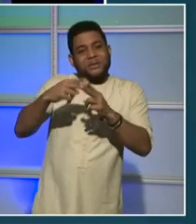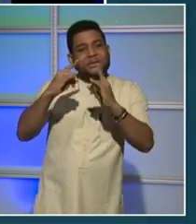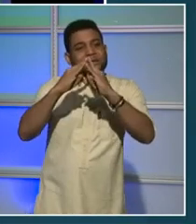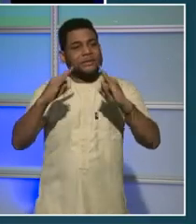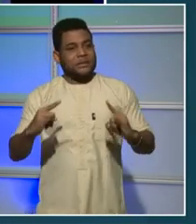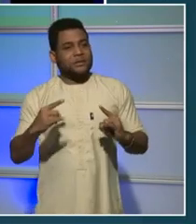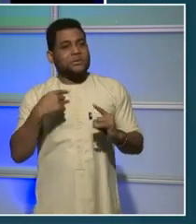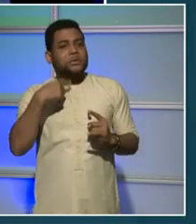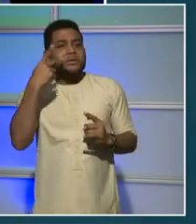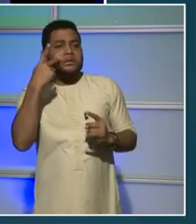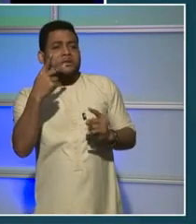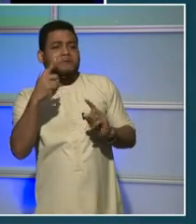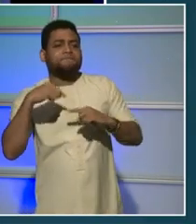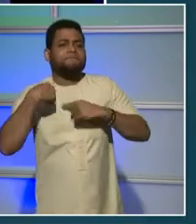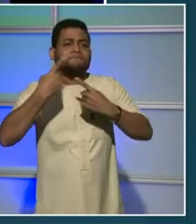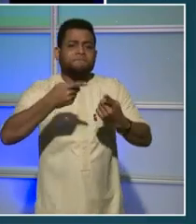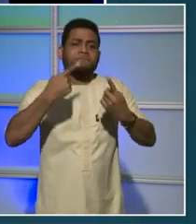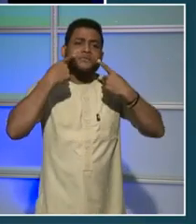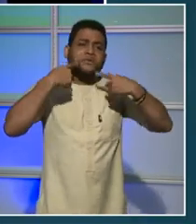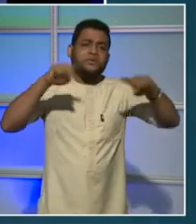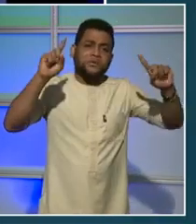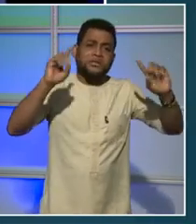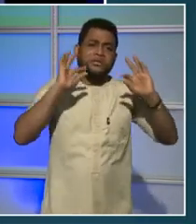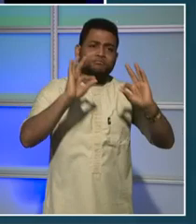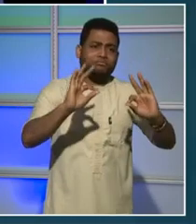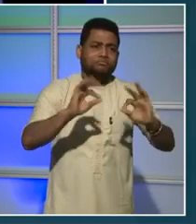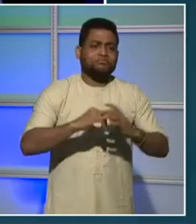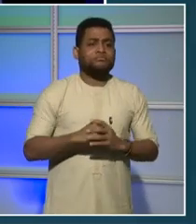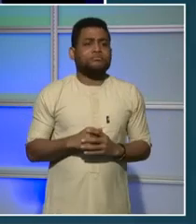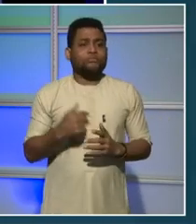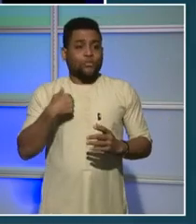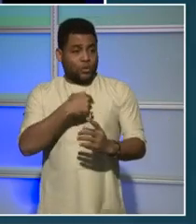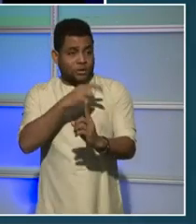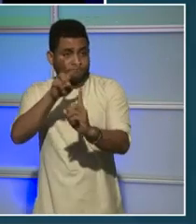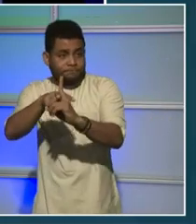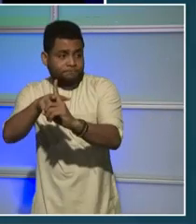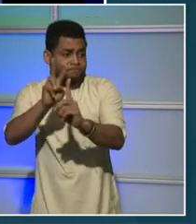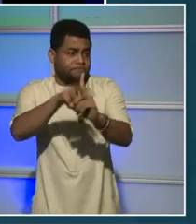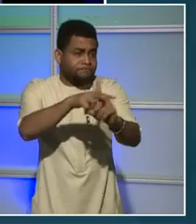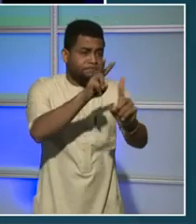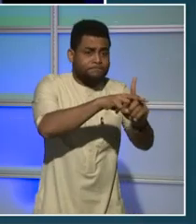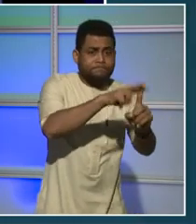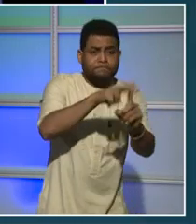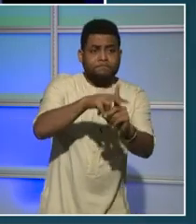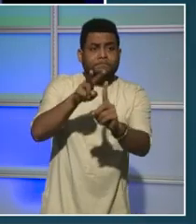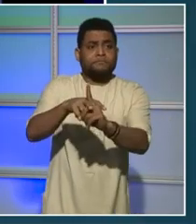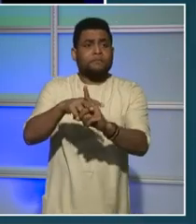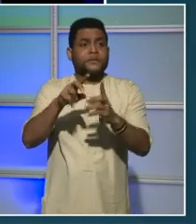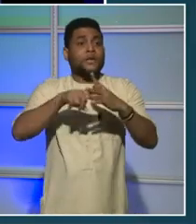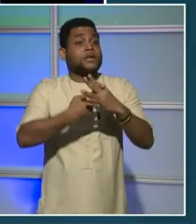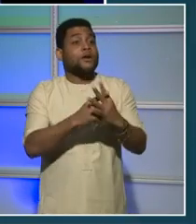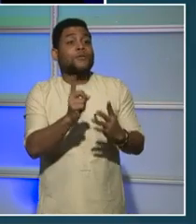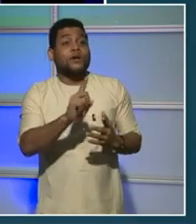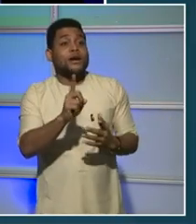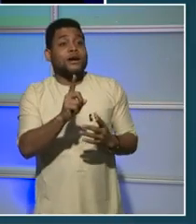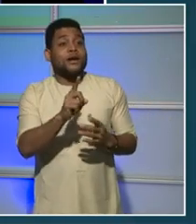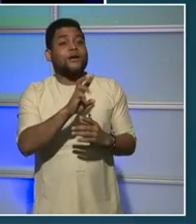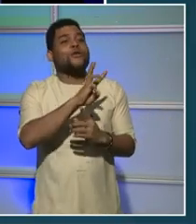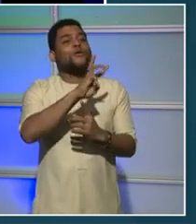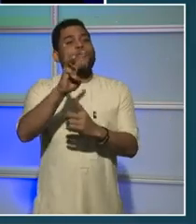success, and we implemented those pilots first in Ward 6, which was experiencing